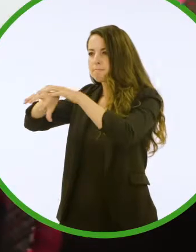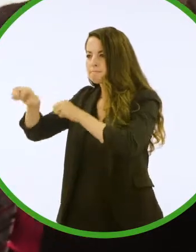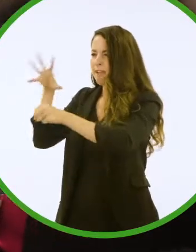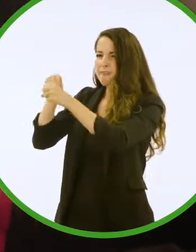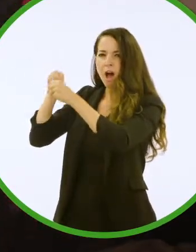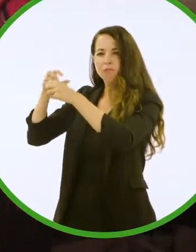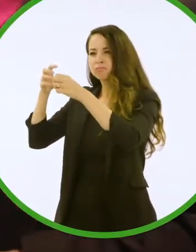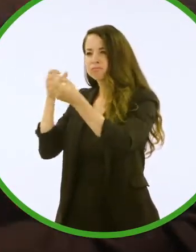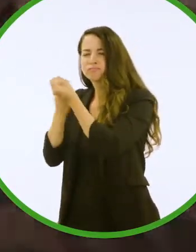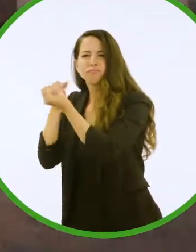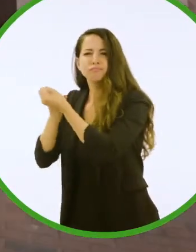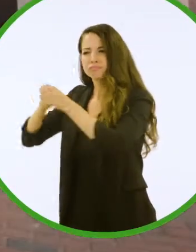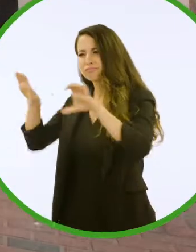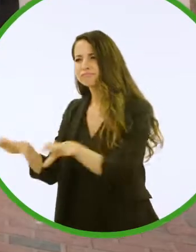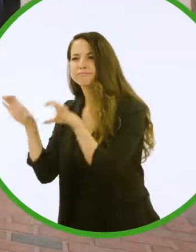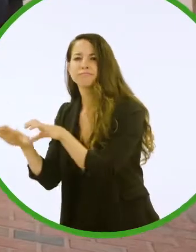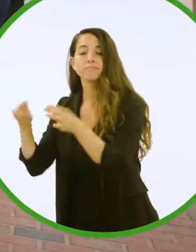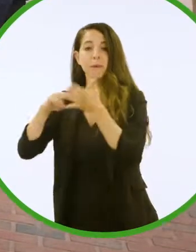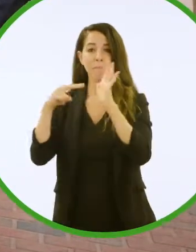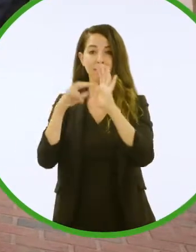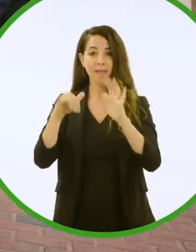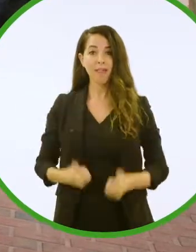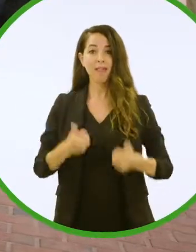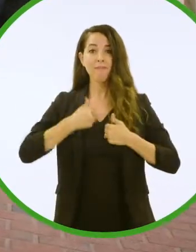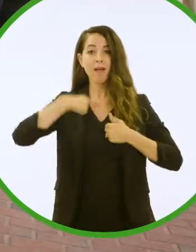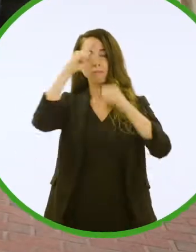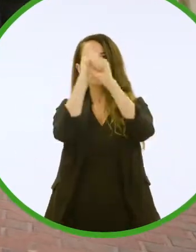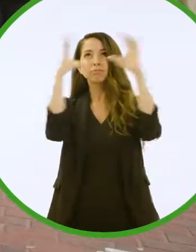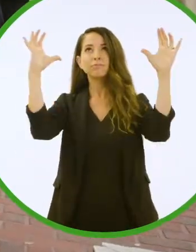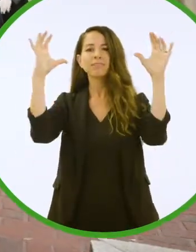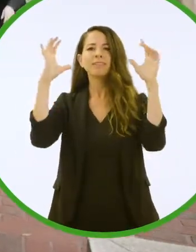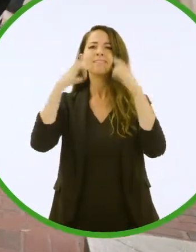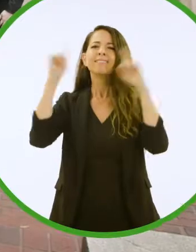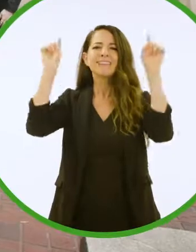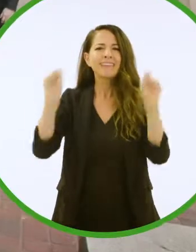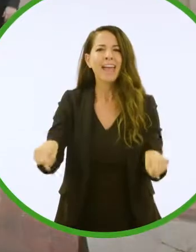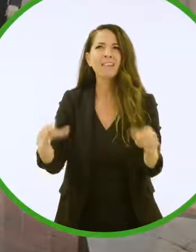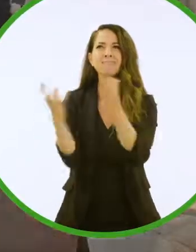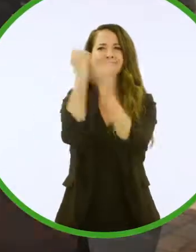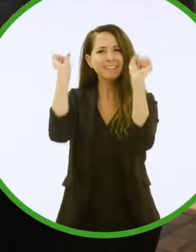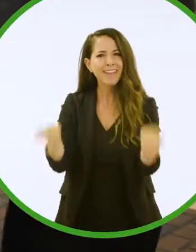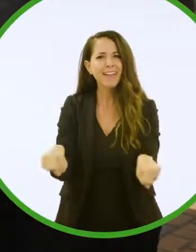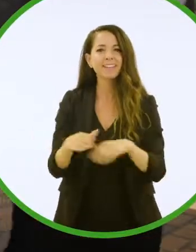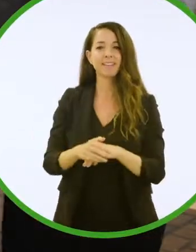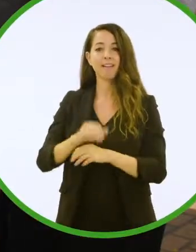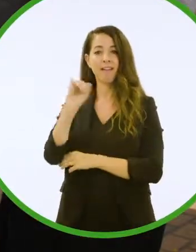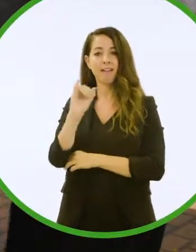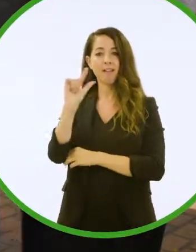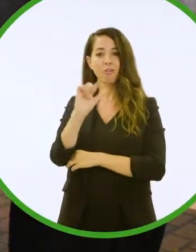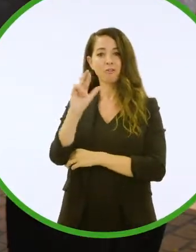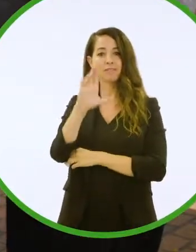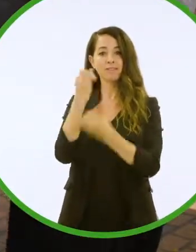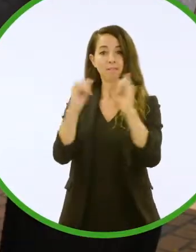with disabilities so that I am able to give myself the life that I know I'm capable of. Farrah and Farrah is proud to